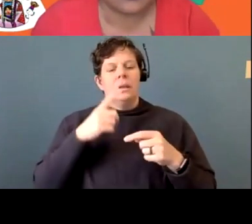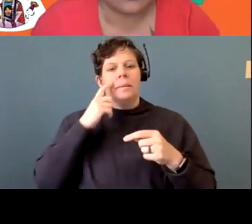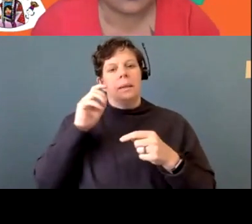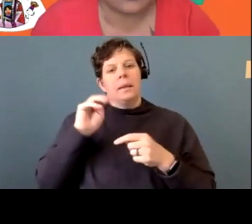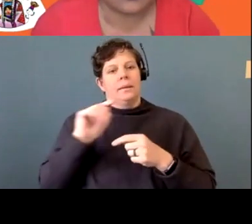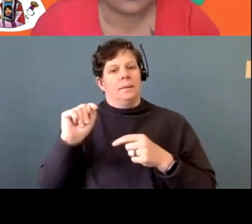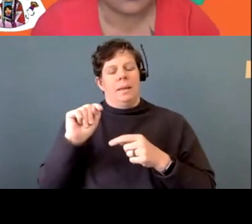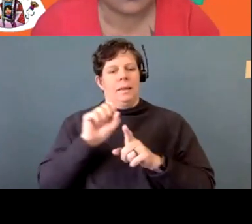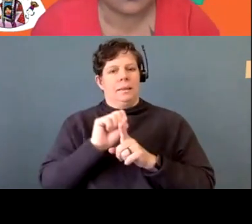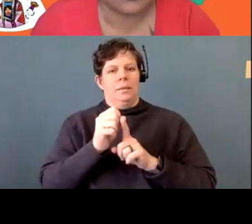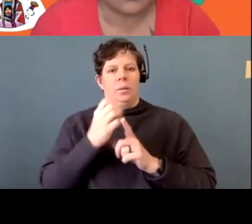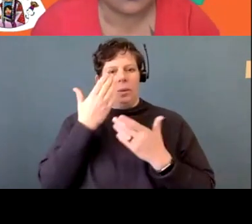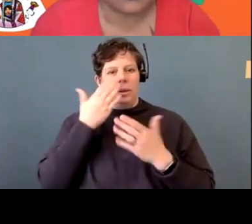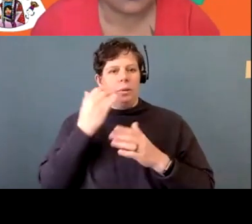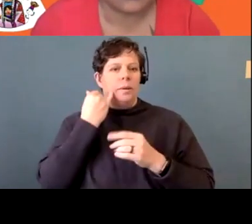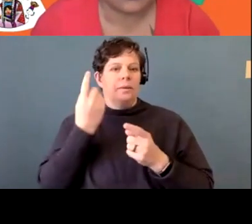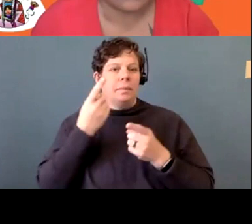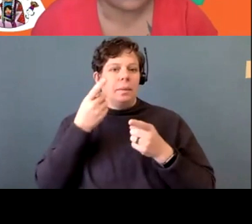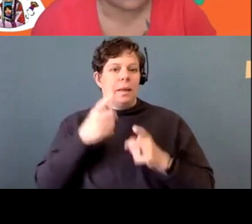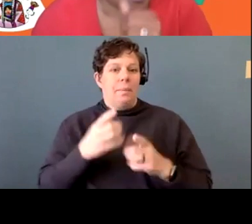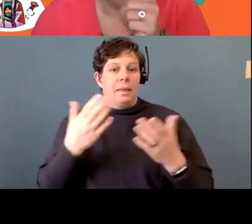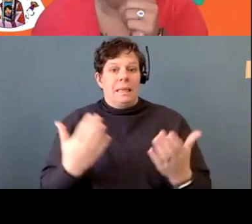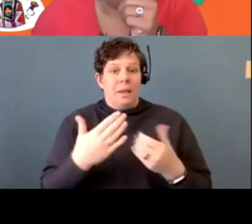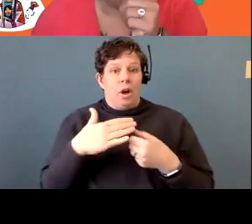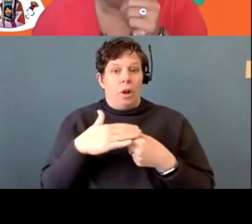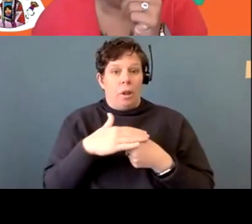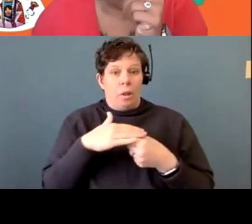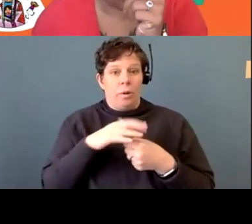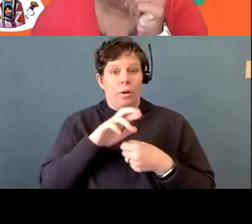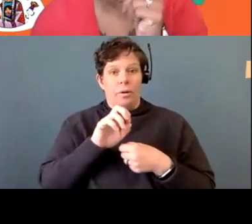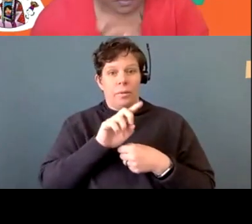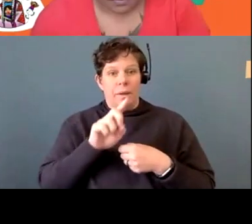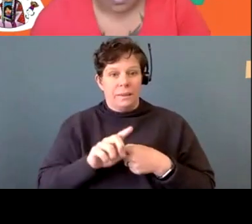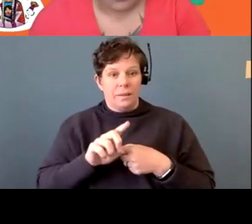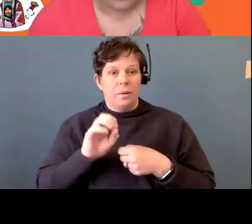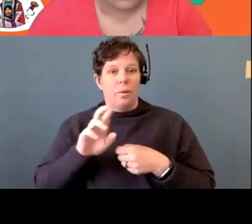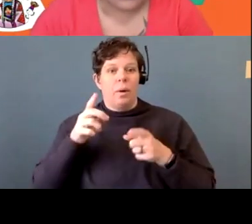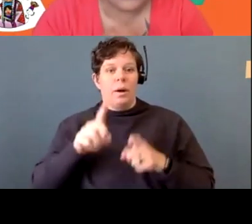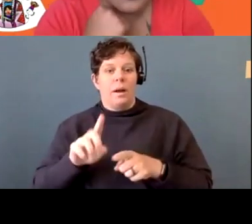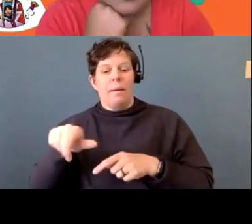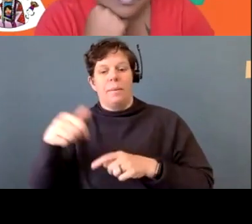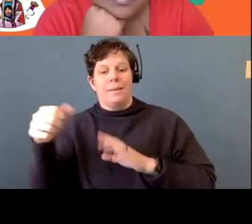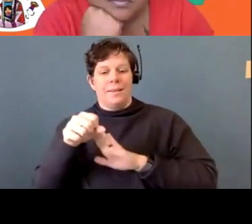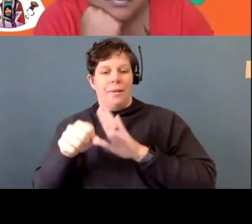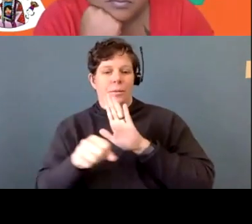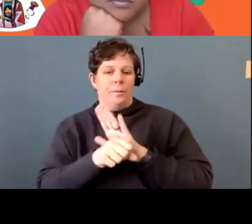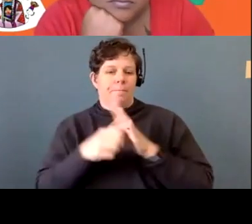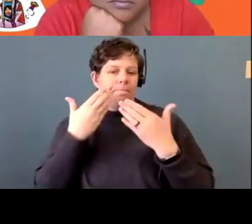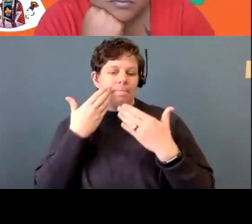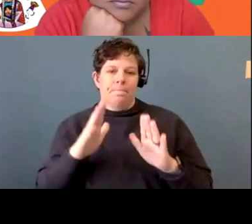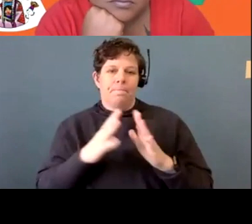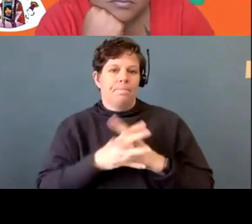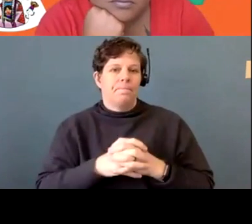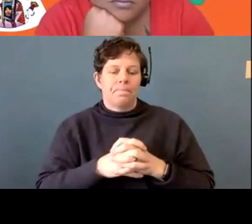you know, something happened to him here locally on the reservation or if it happened in another state. So,